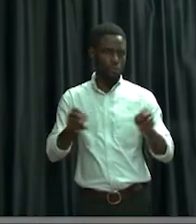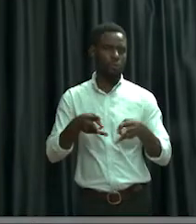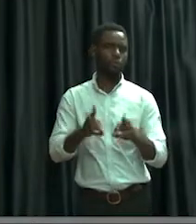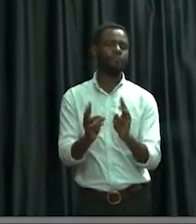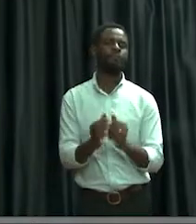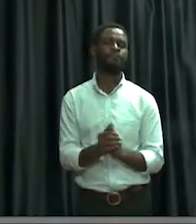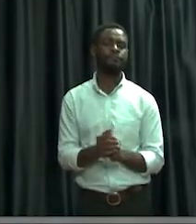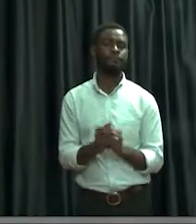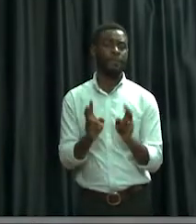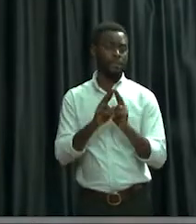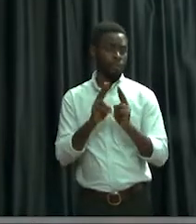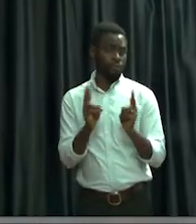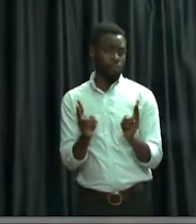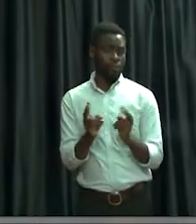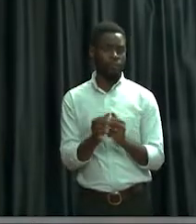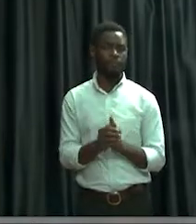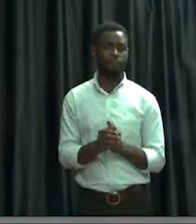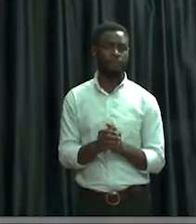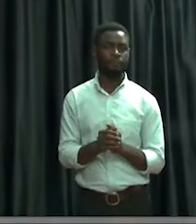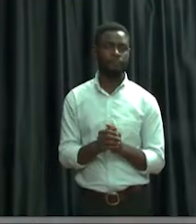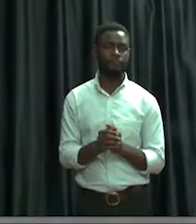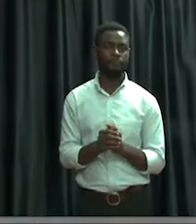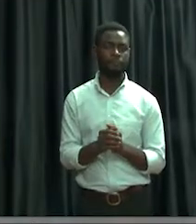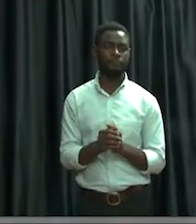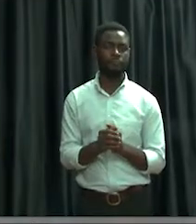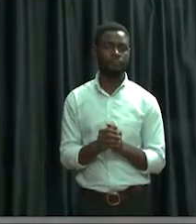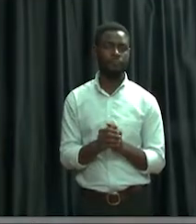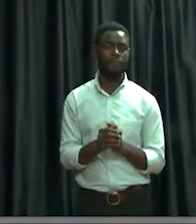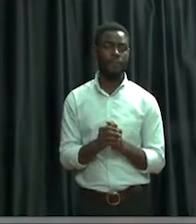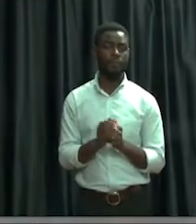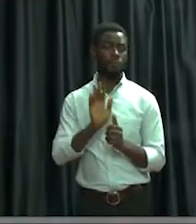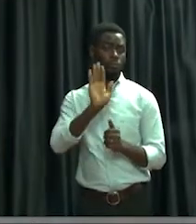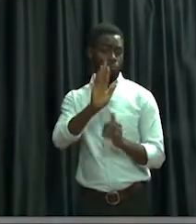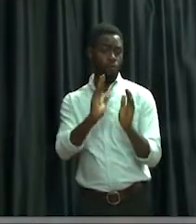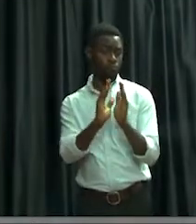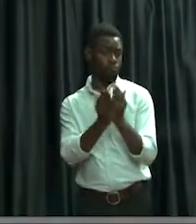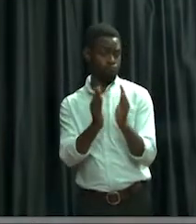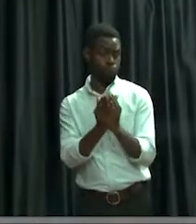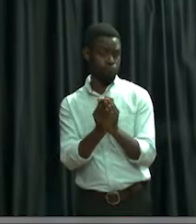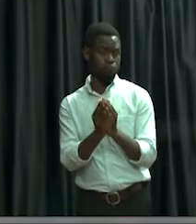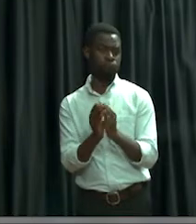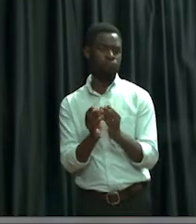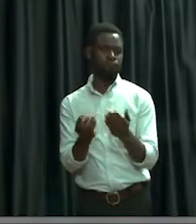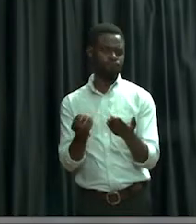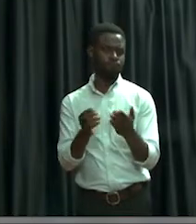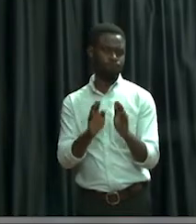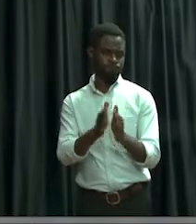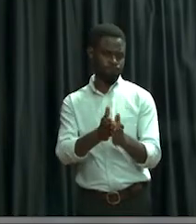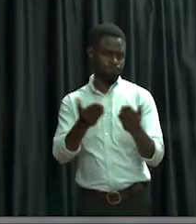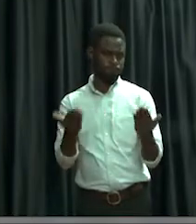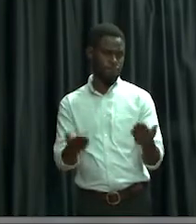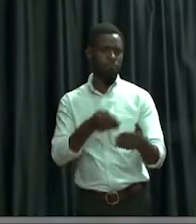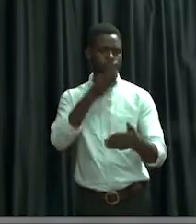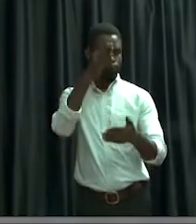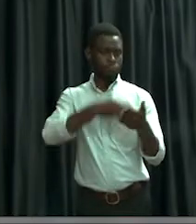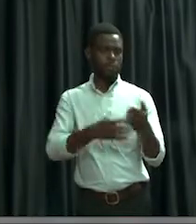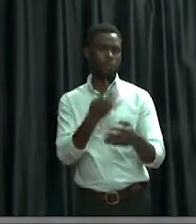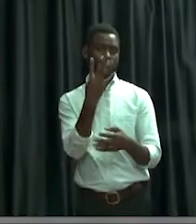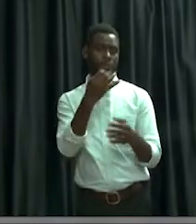So, let's go to your notebook and rule four lines.